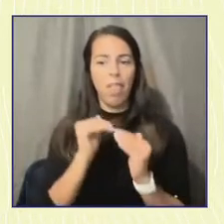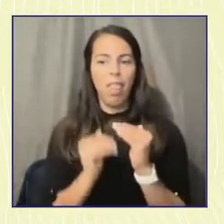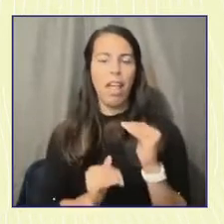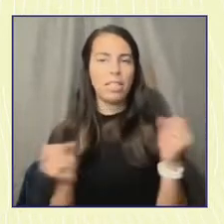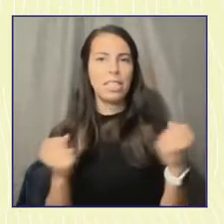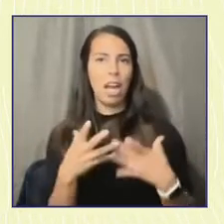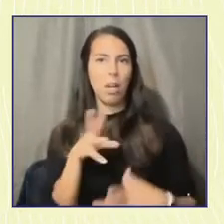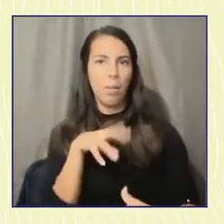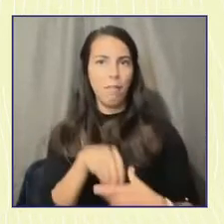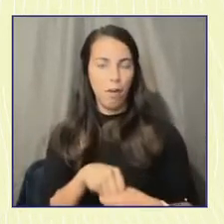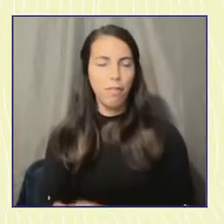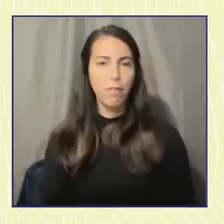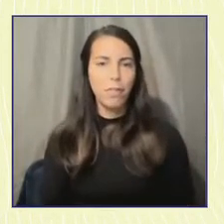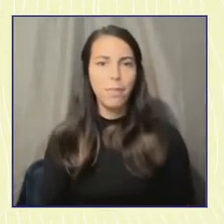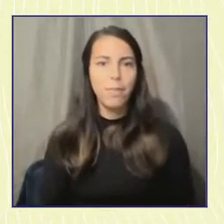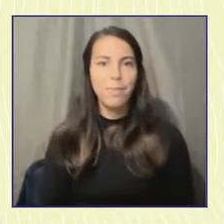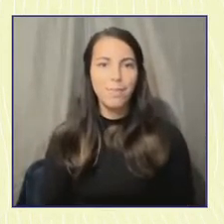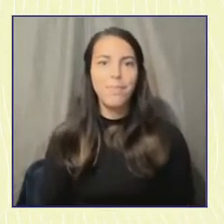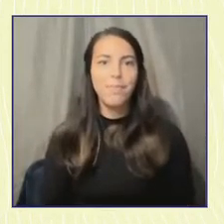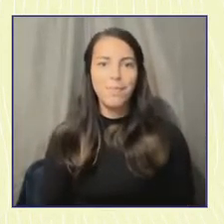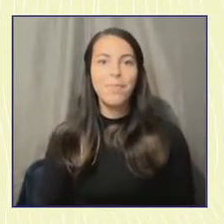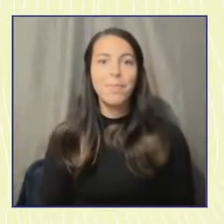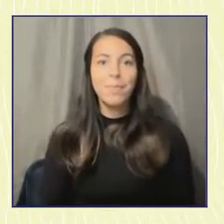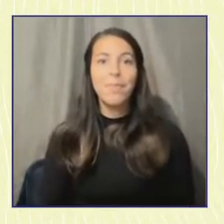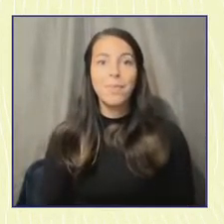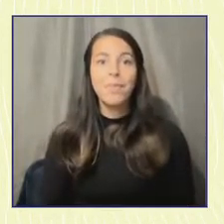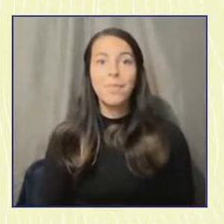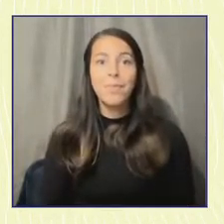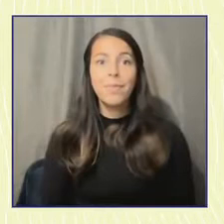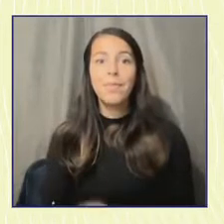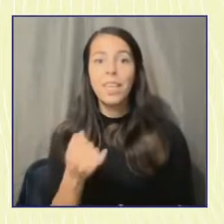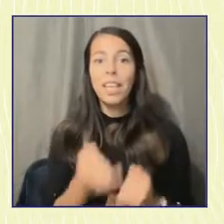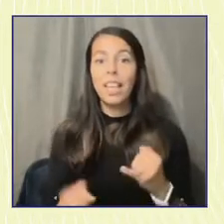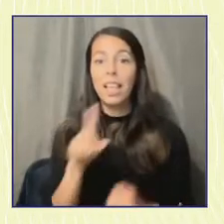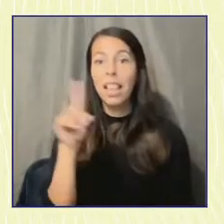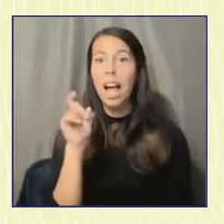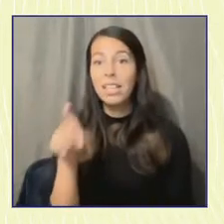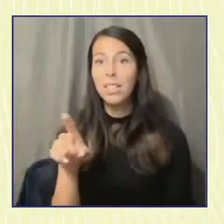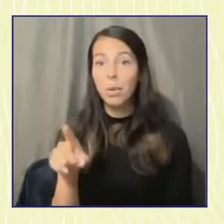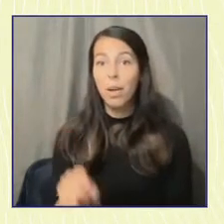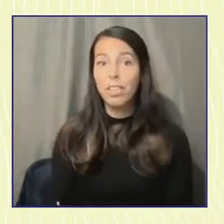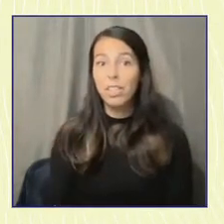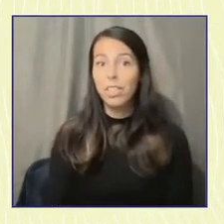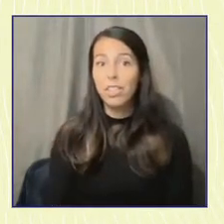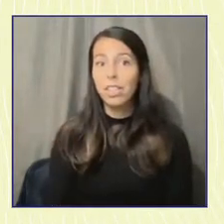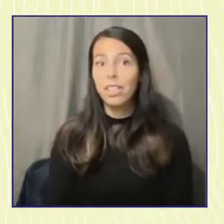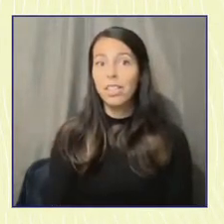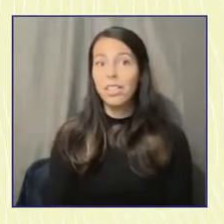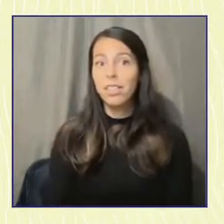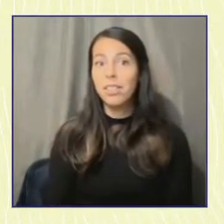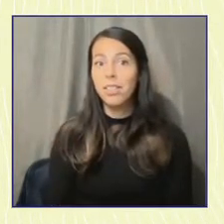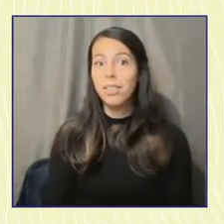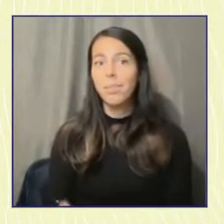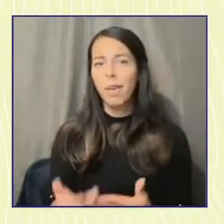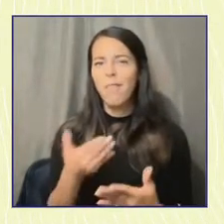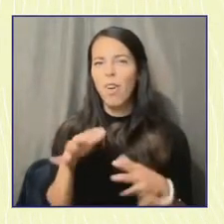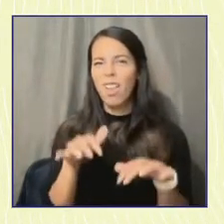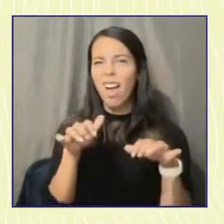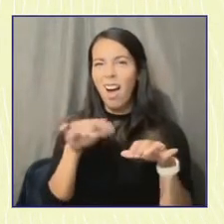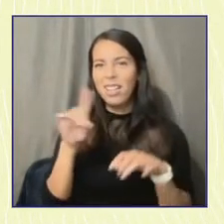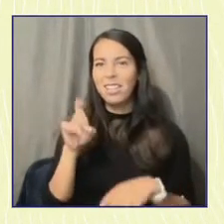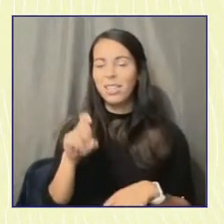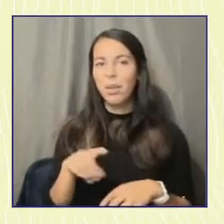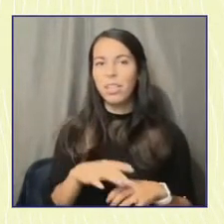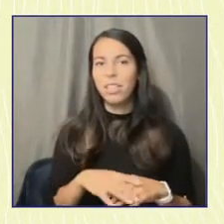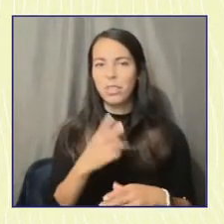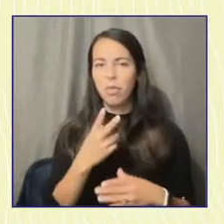Totally. And yeah, I guess this last question before we jump to the audience Q&A is for both of you. And it's